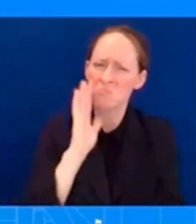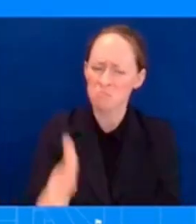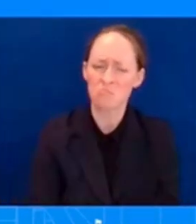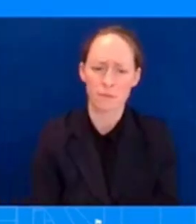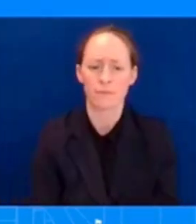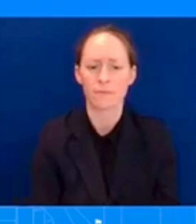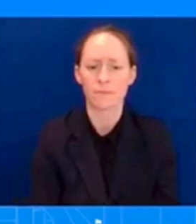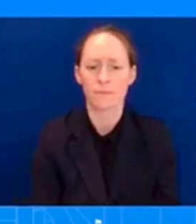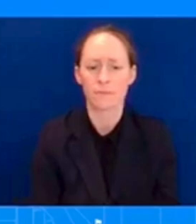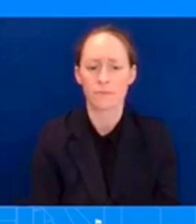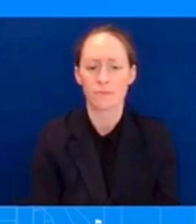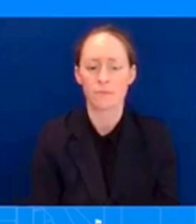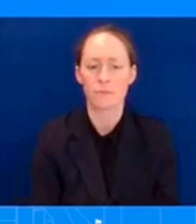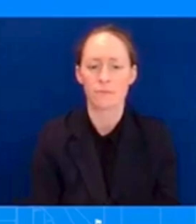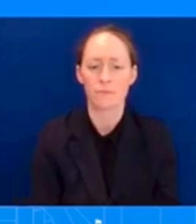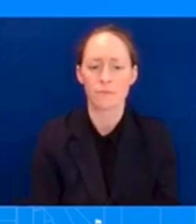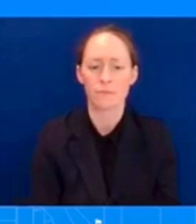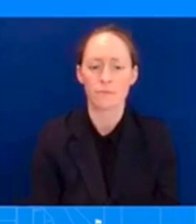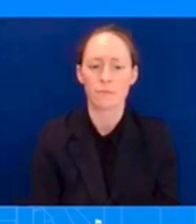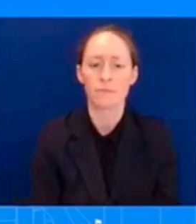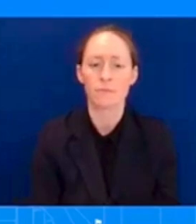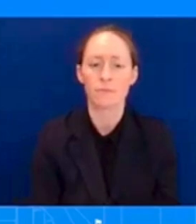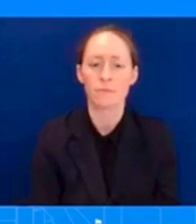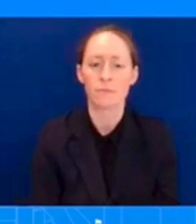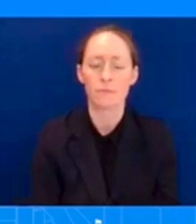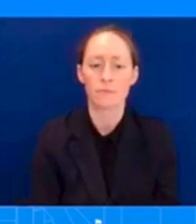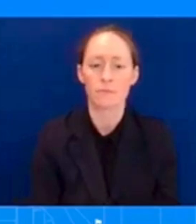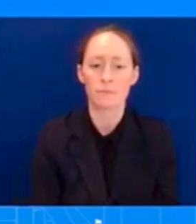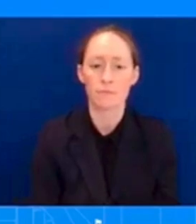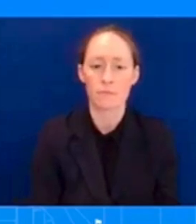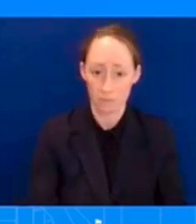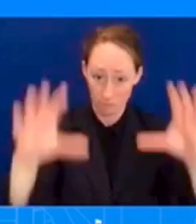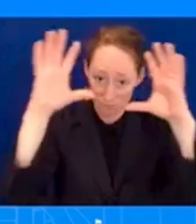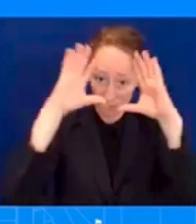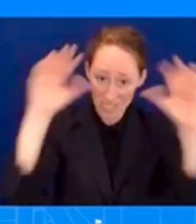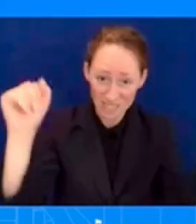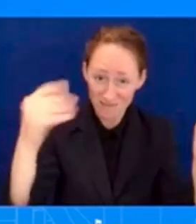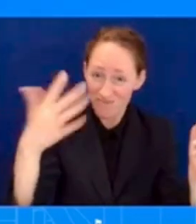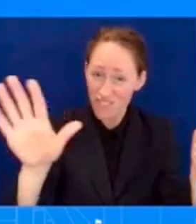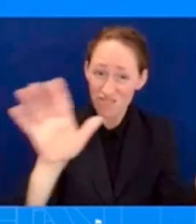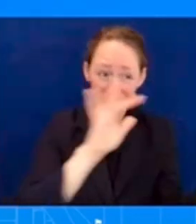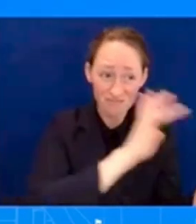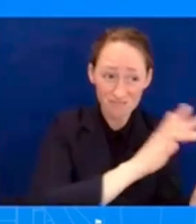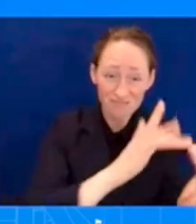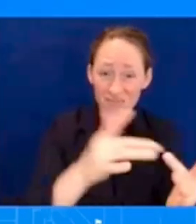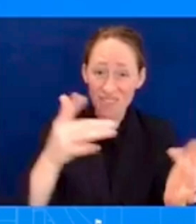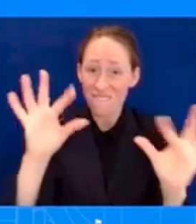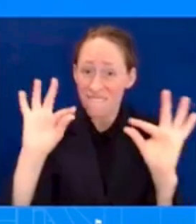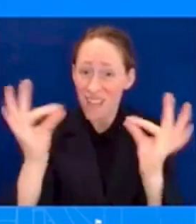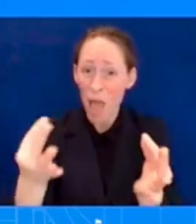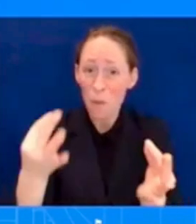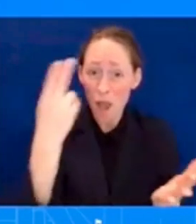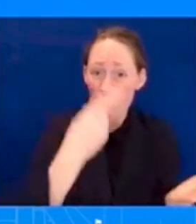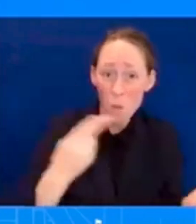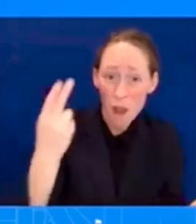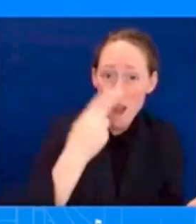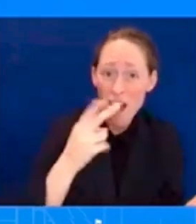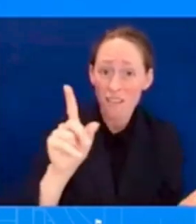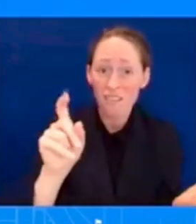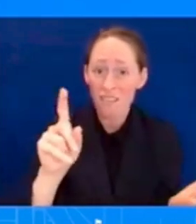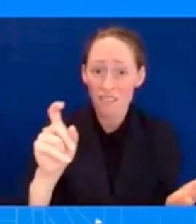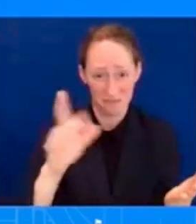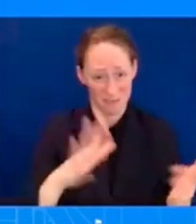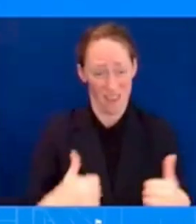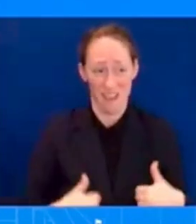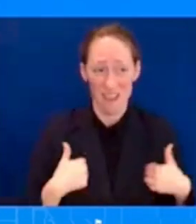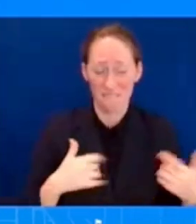Biden spoken to any family members of wildfire victims or plans to in the future? I don't have any calls to speak to at this time. But